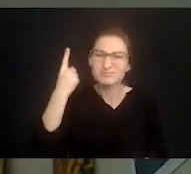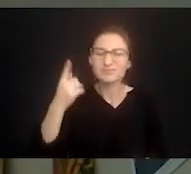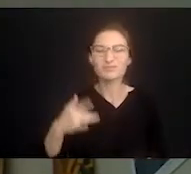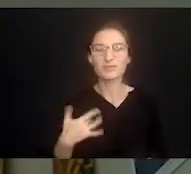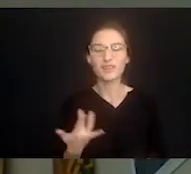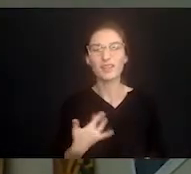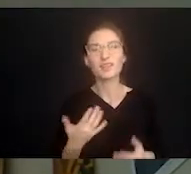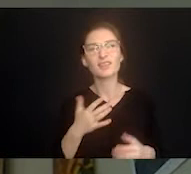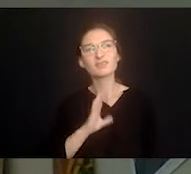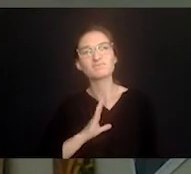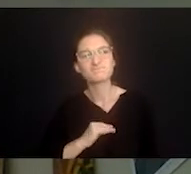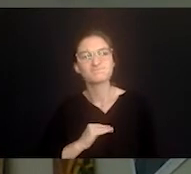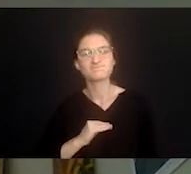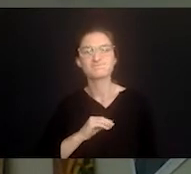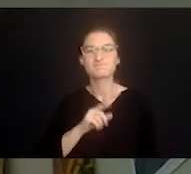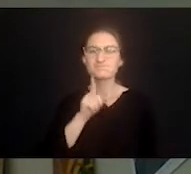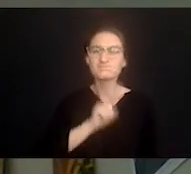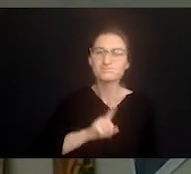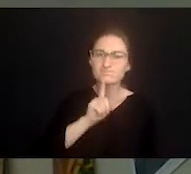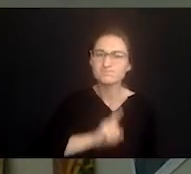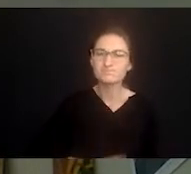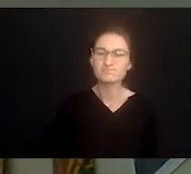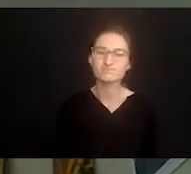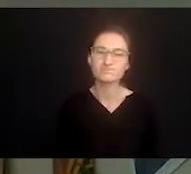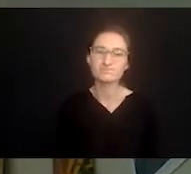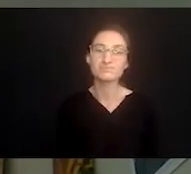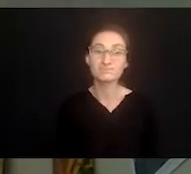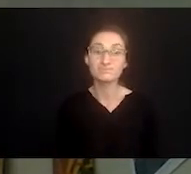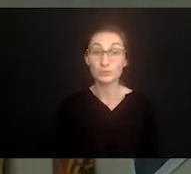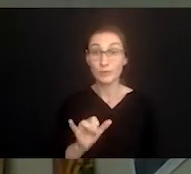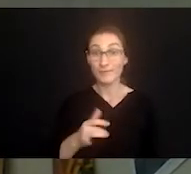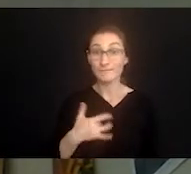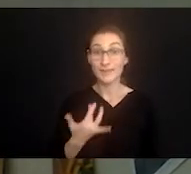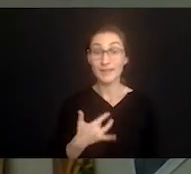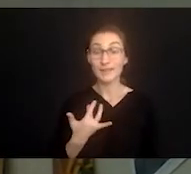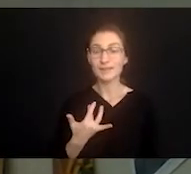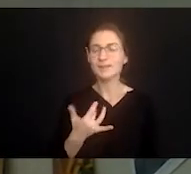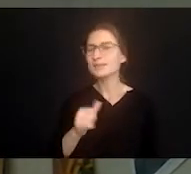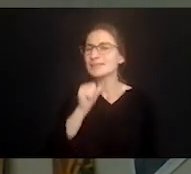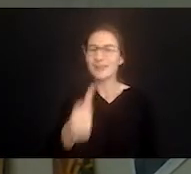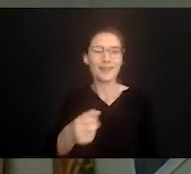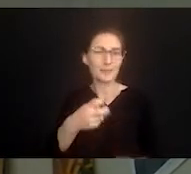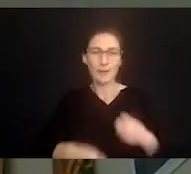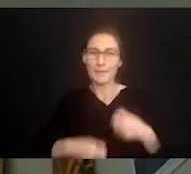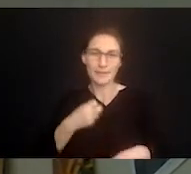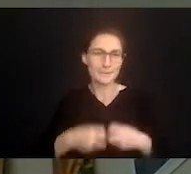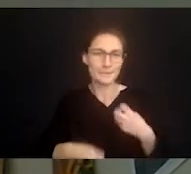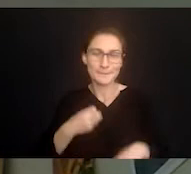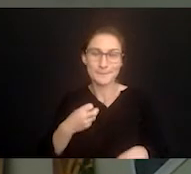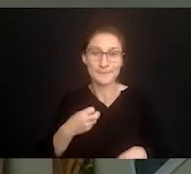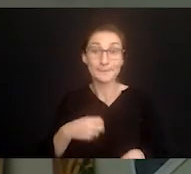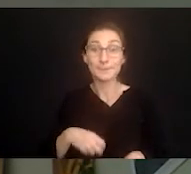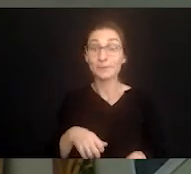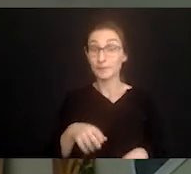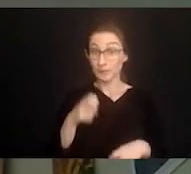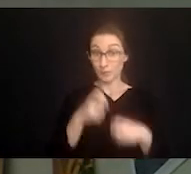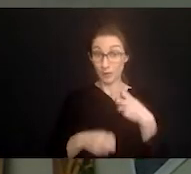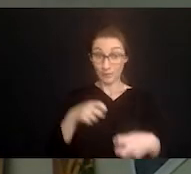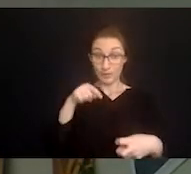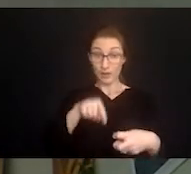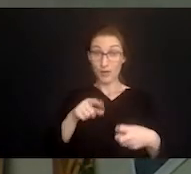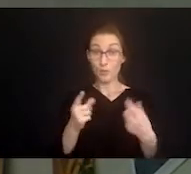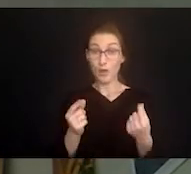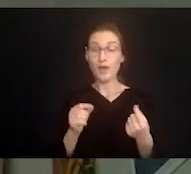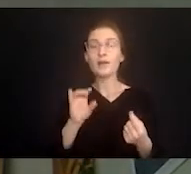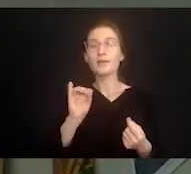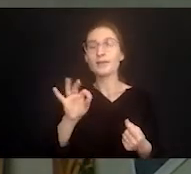it and it made you feel even longer. So all these feelings alone are not the problem. The problem is when we